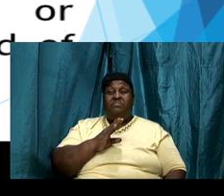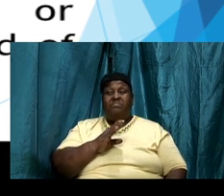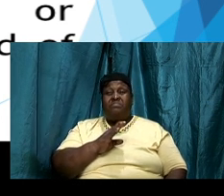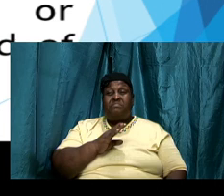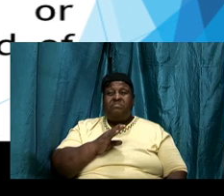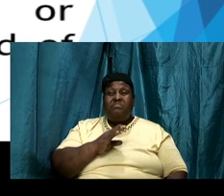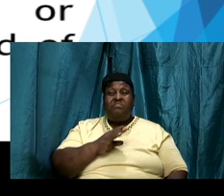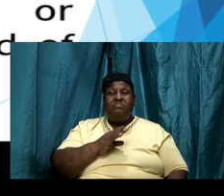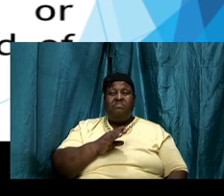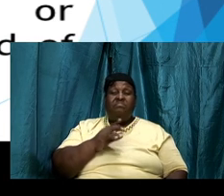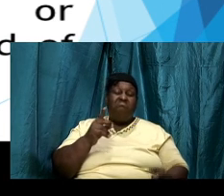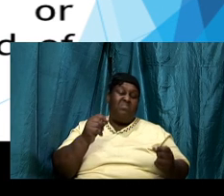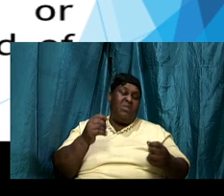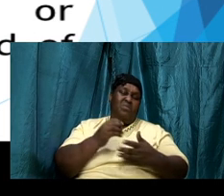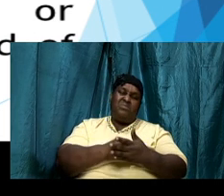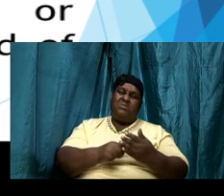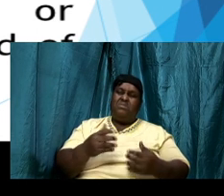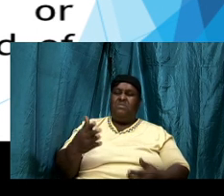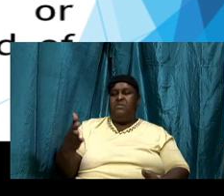do some things